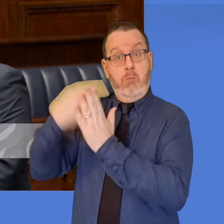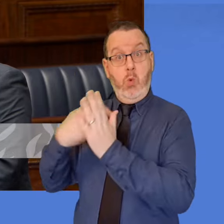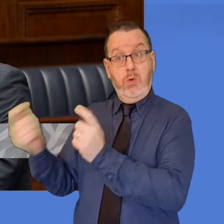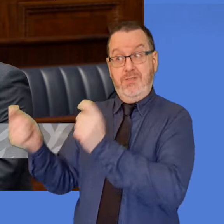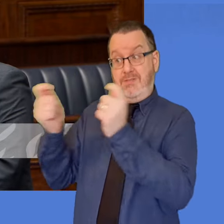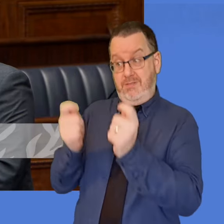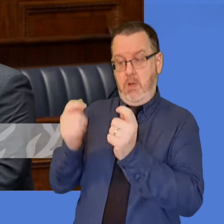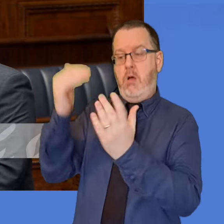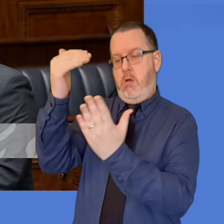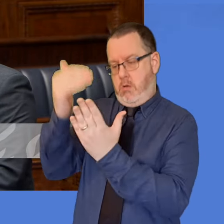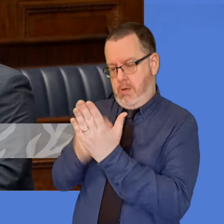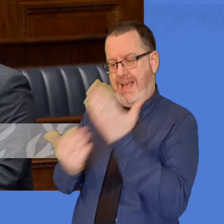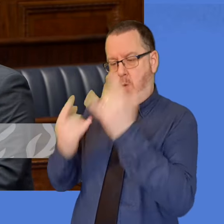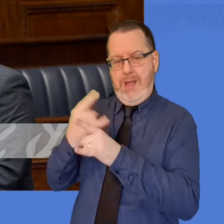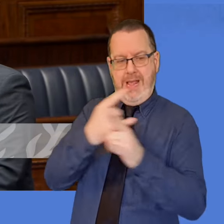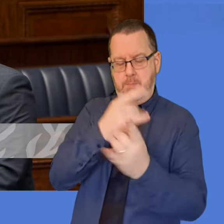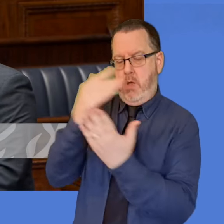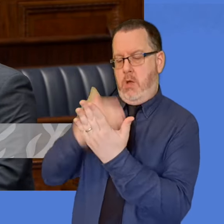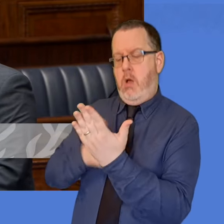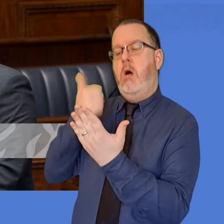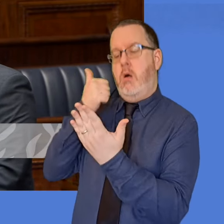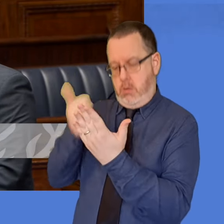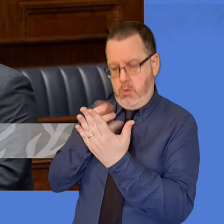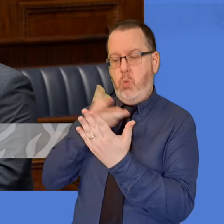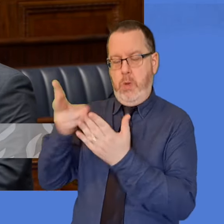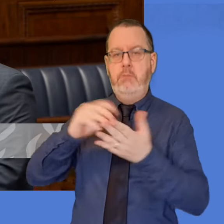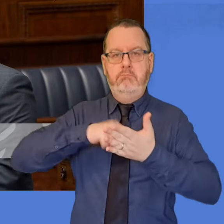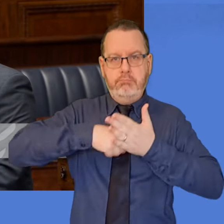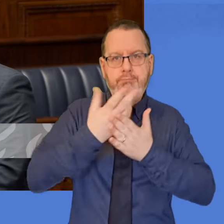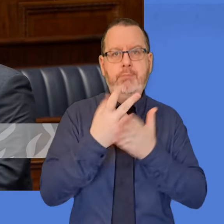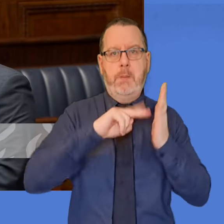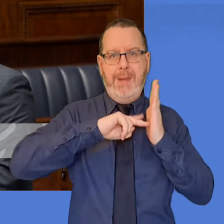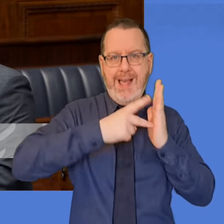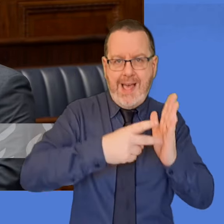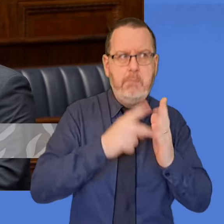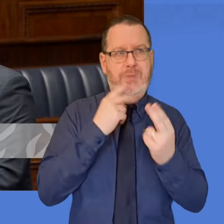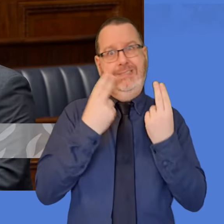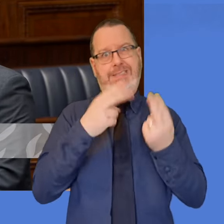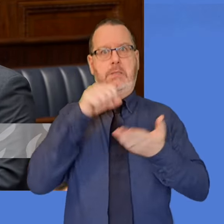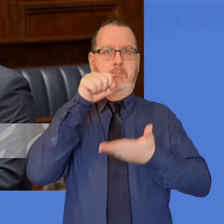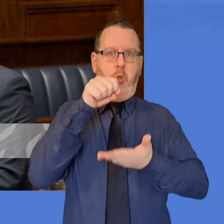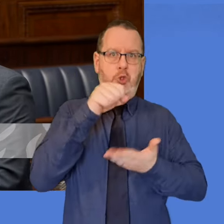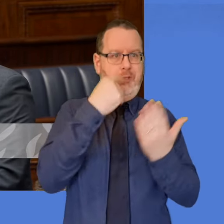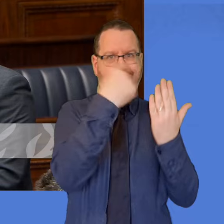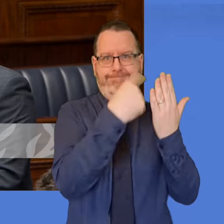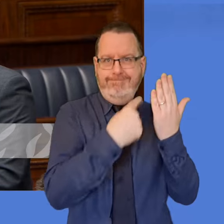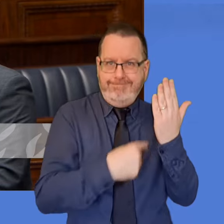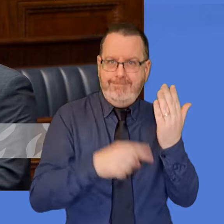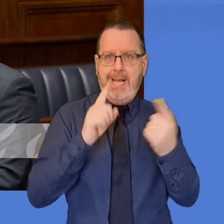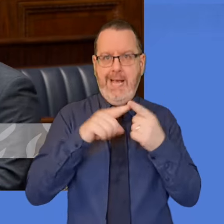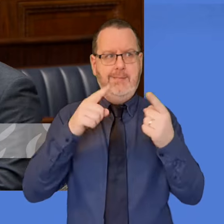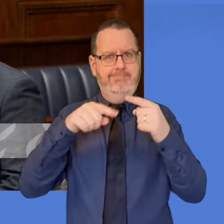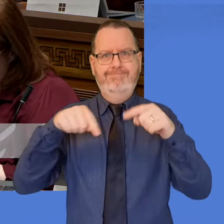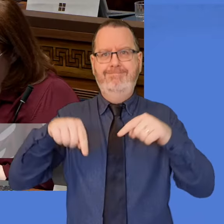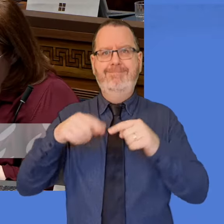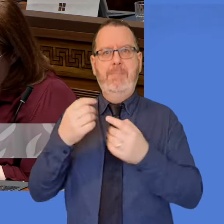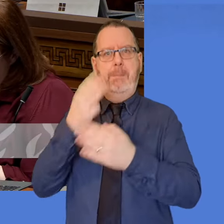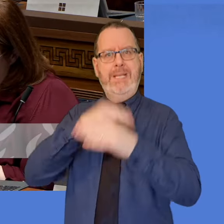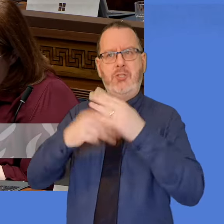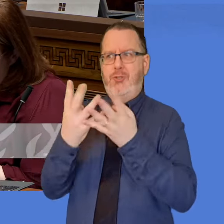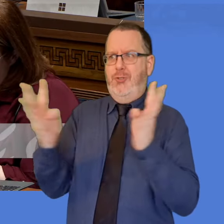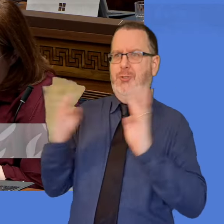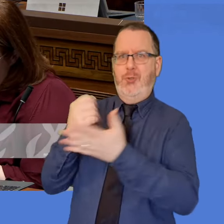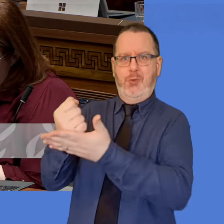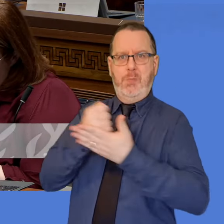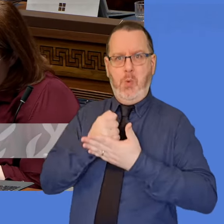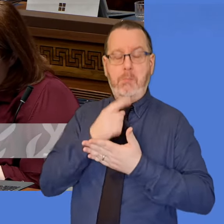mitigations and then we'll need to develop a plan on the way forward. That plan will require a budget and executive support, but I can assure the member it's very much